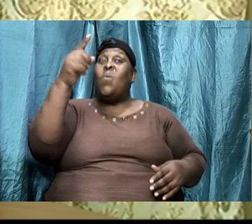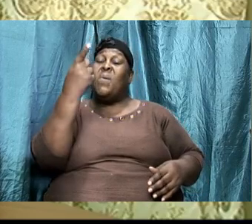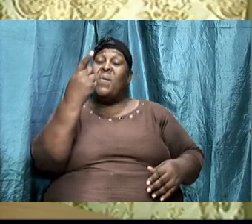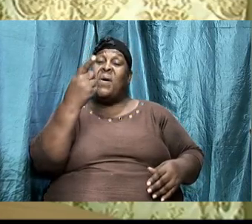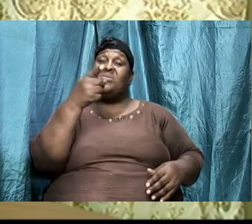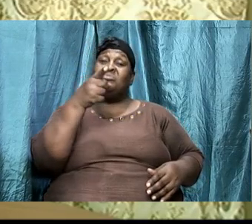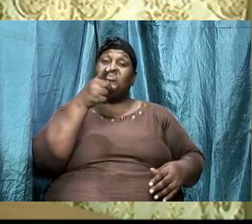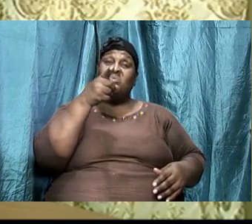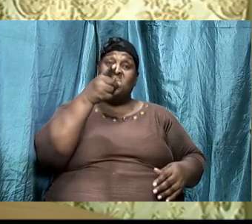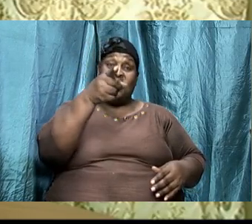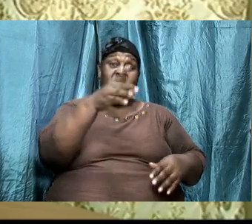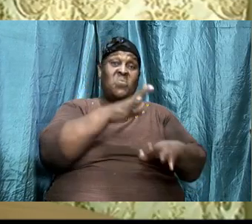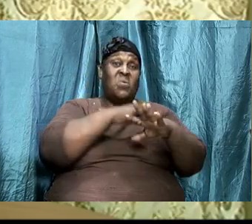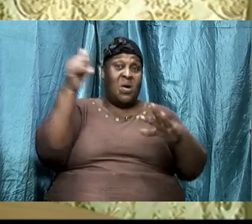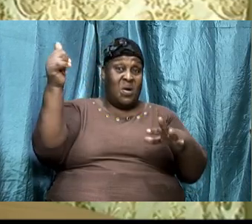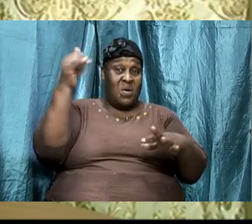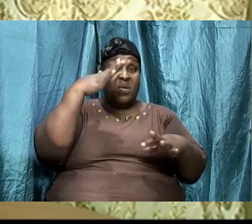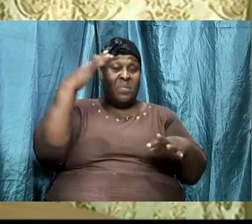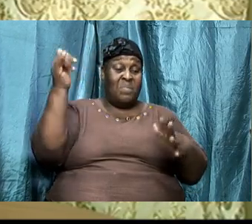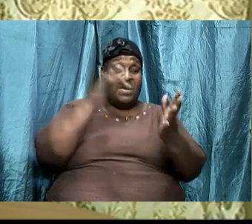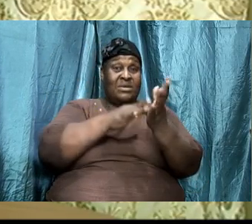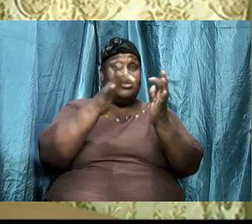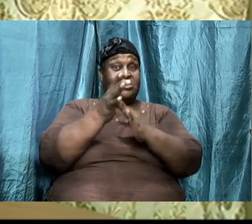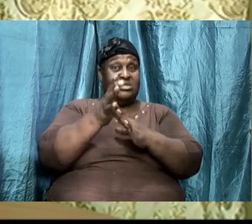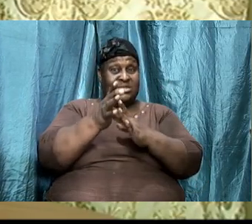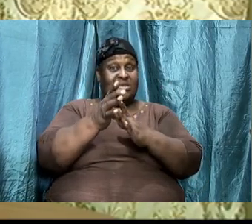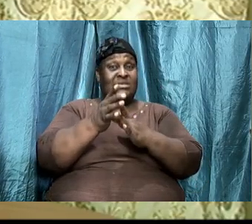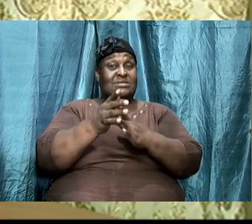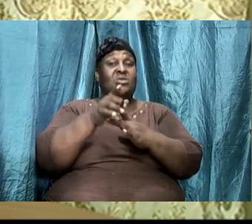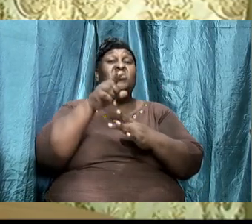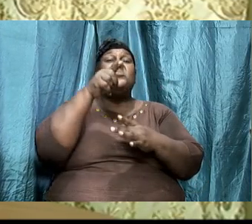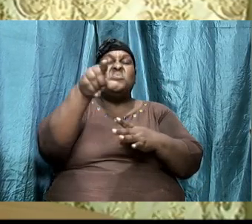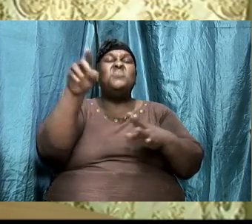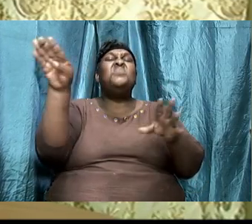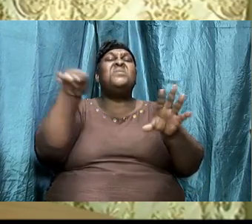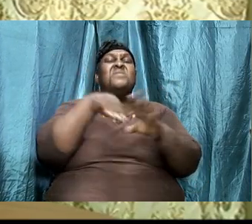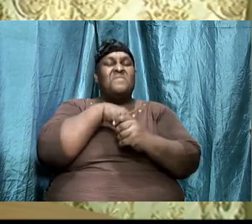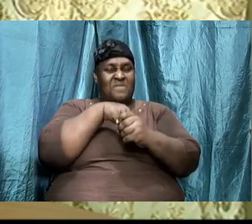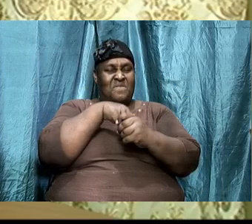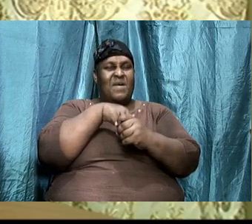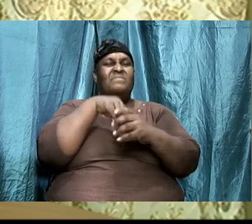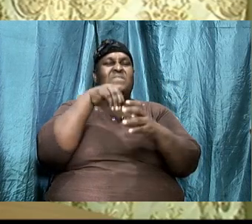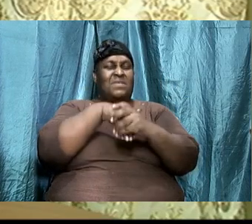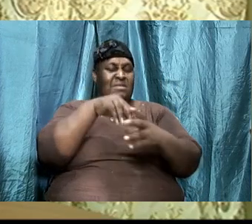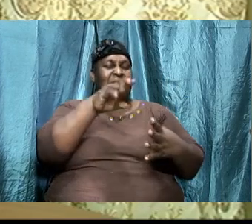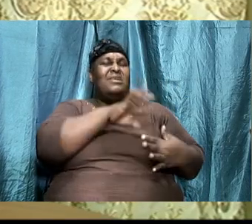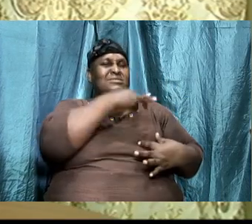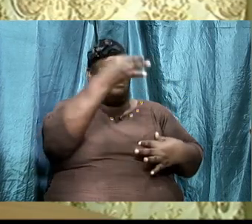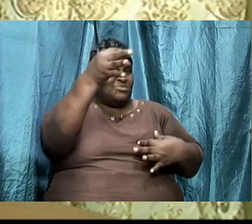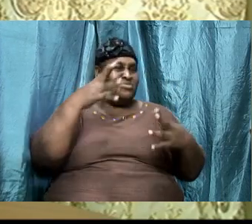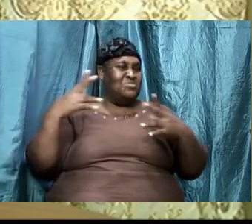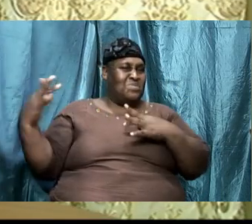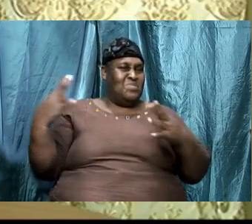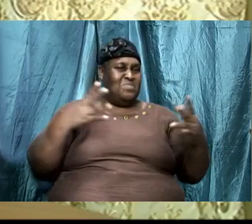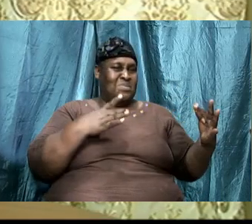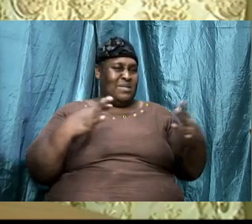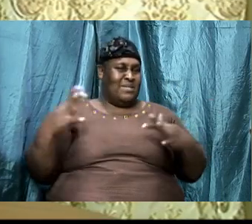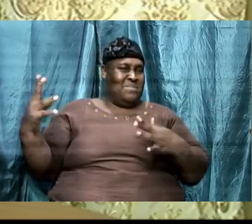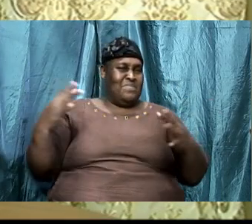we are called by the name of Jesus we are involved in a spiritual battle